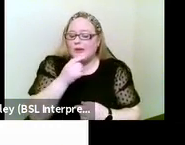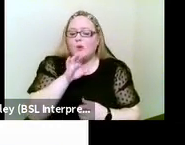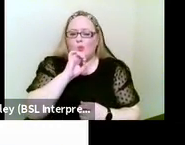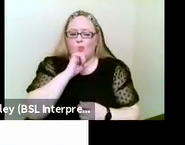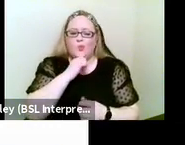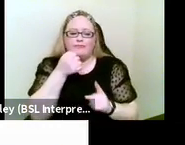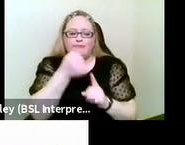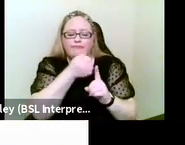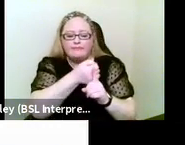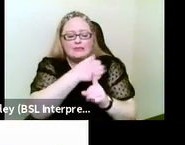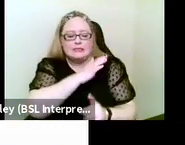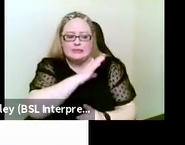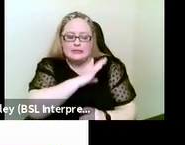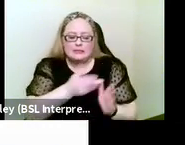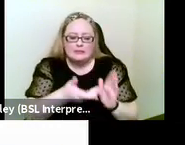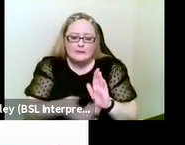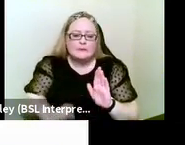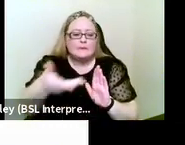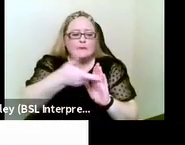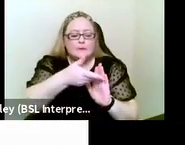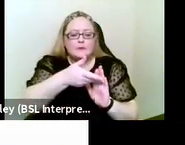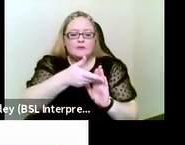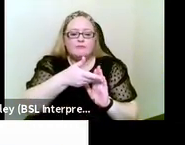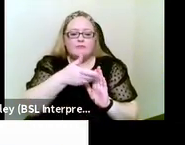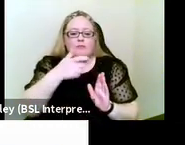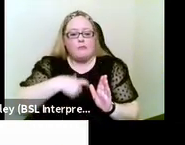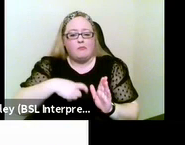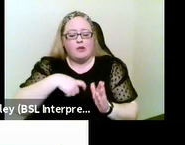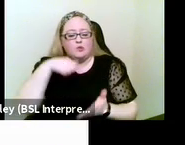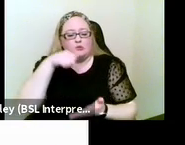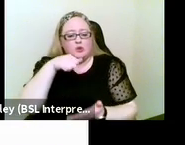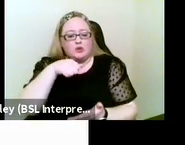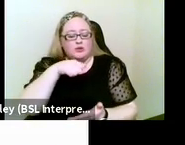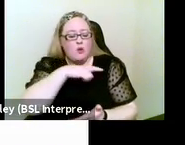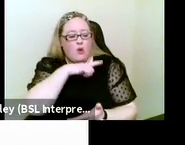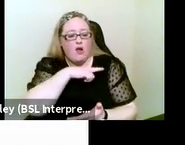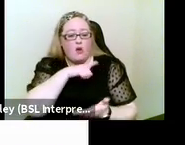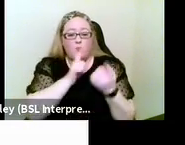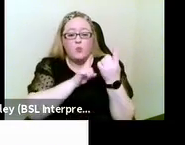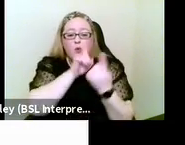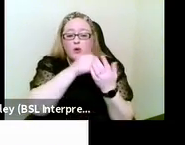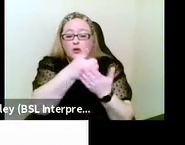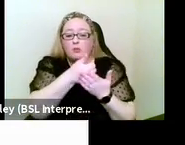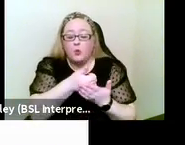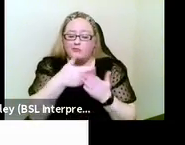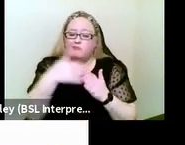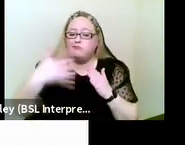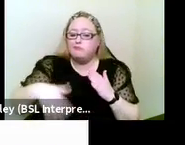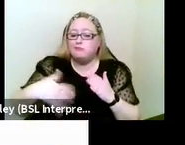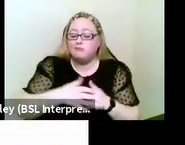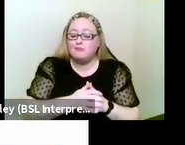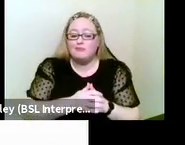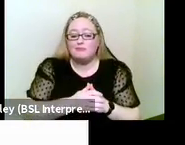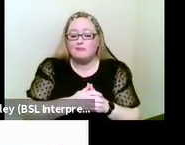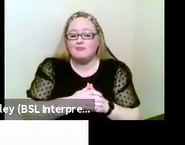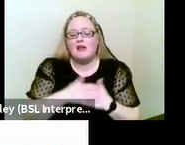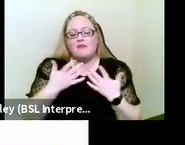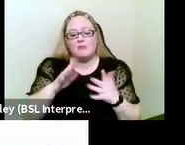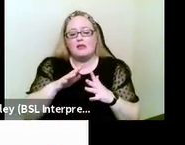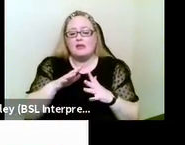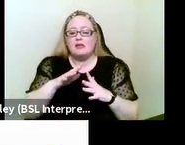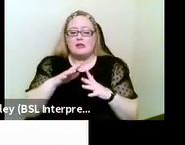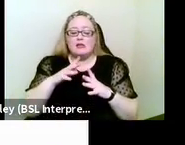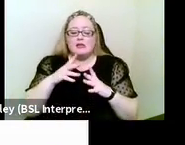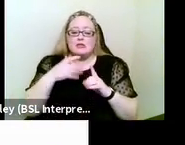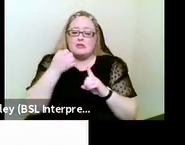because of the cost of one to one specialist support. I spend a lot of my time arguing for an increased